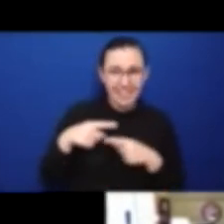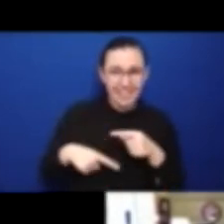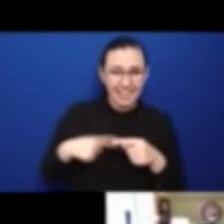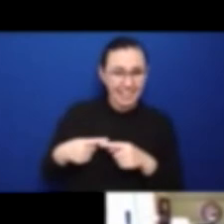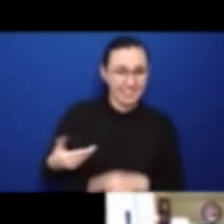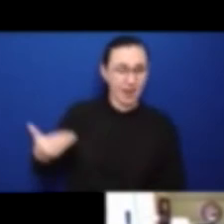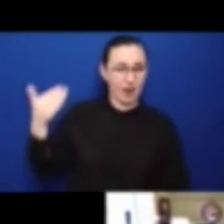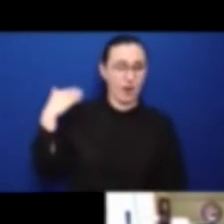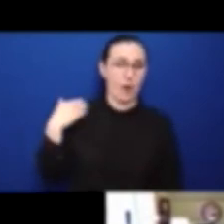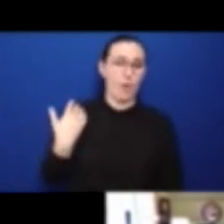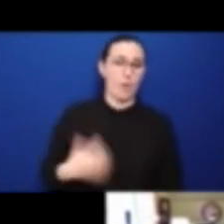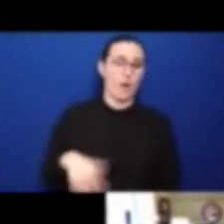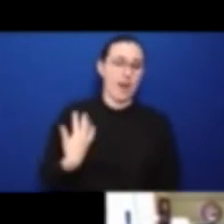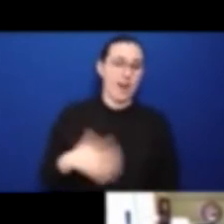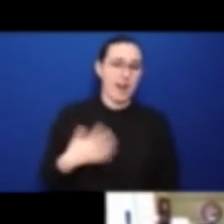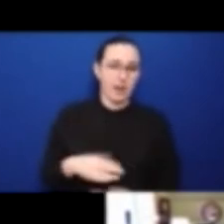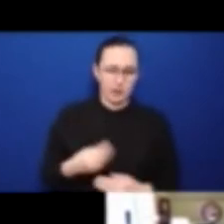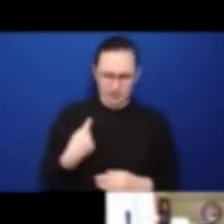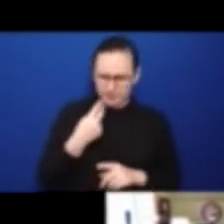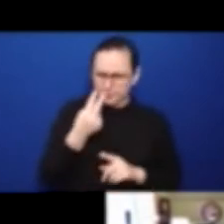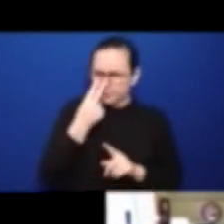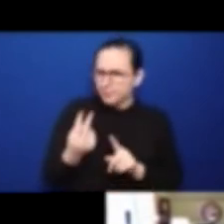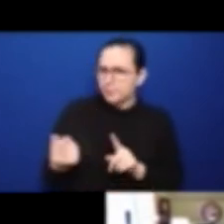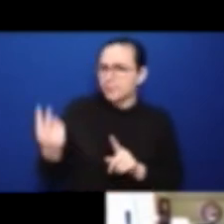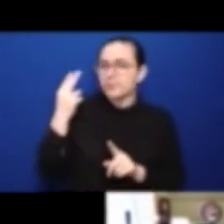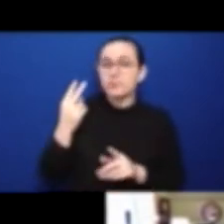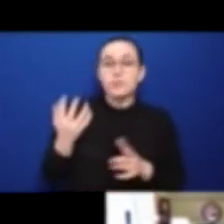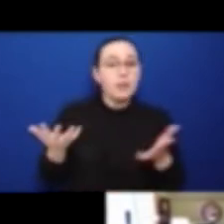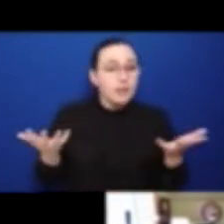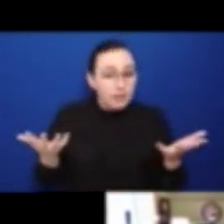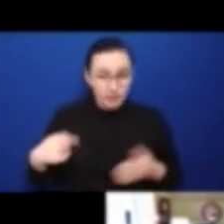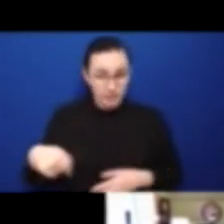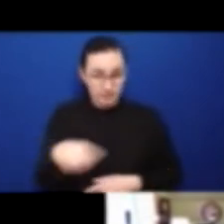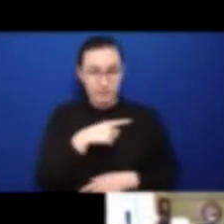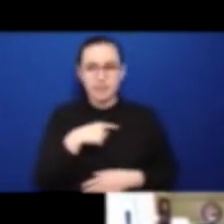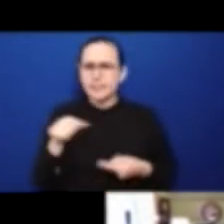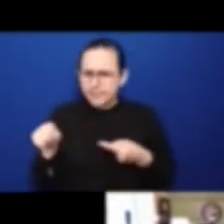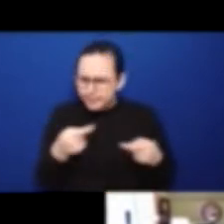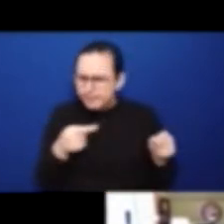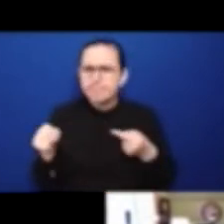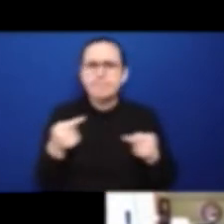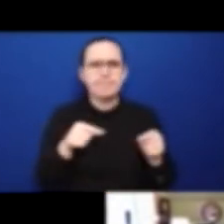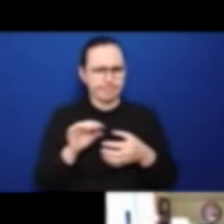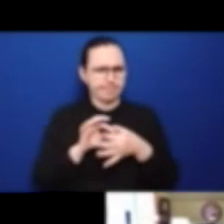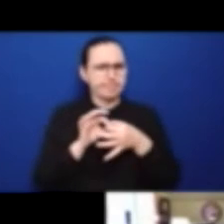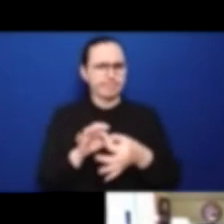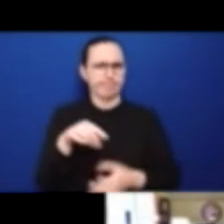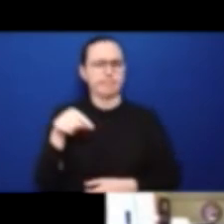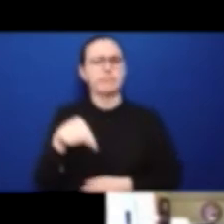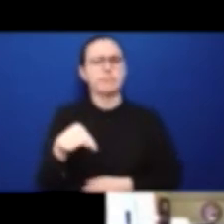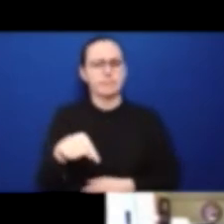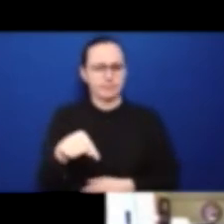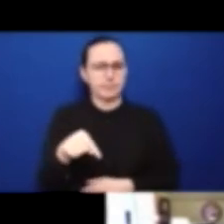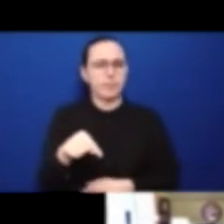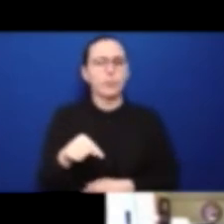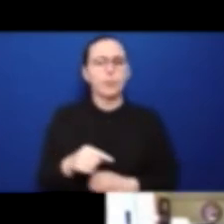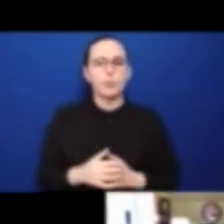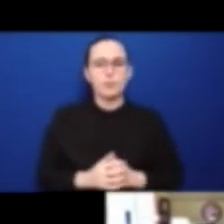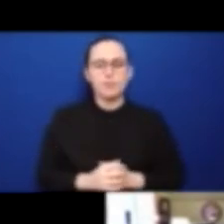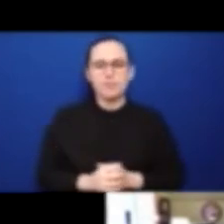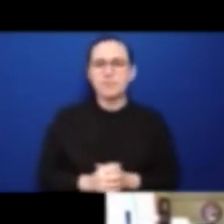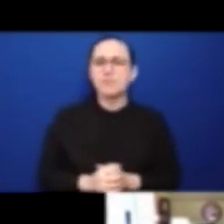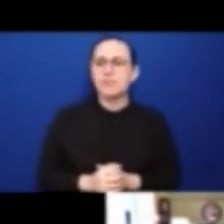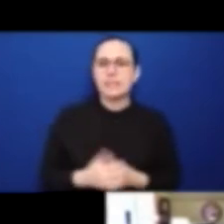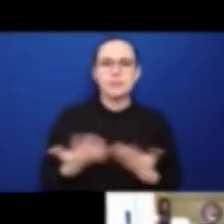talked at the time about the sort of triple challenge. I think, as we